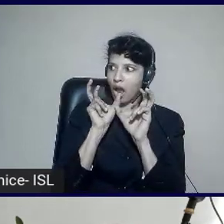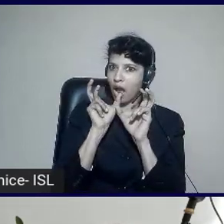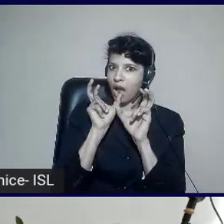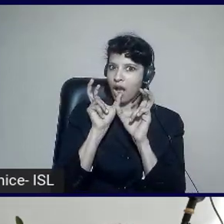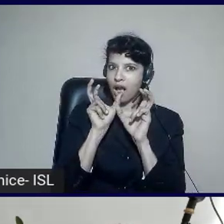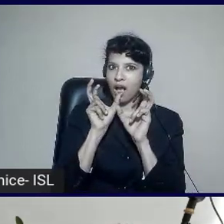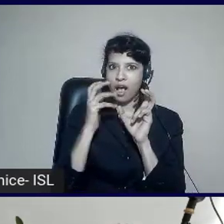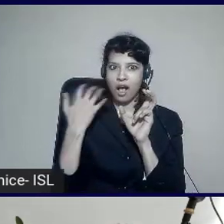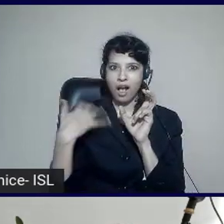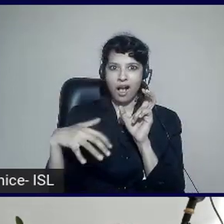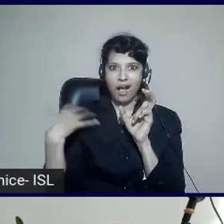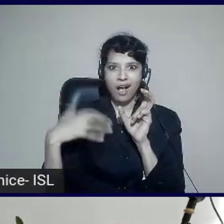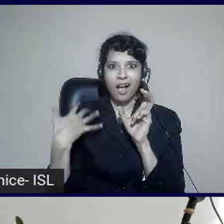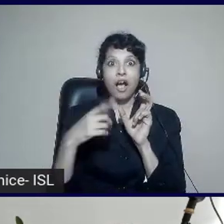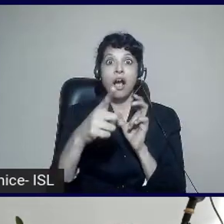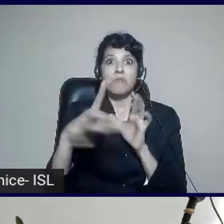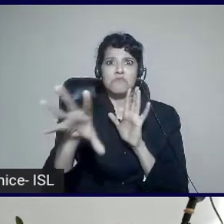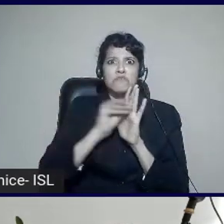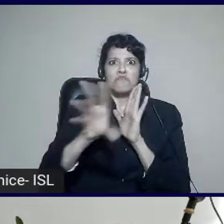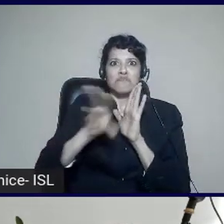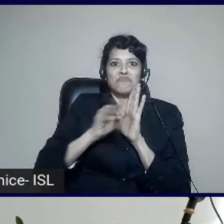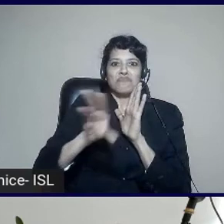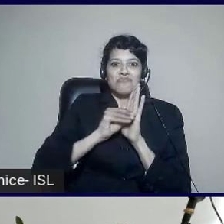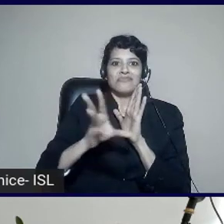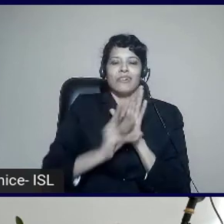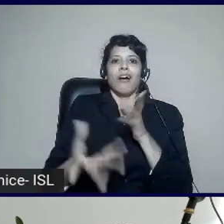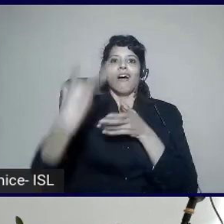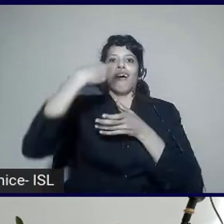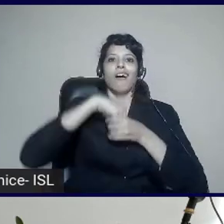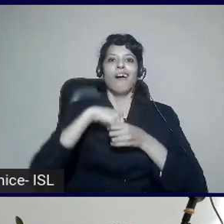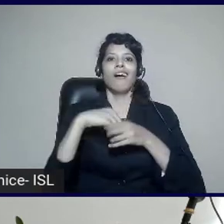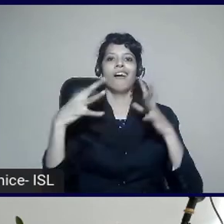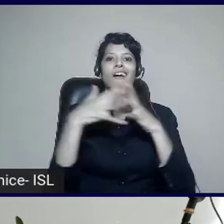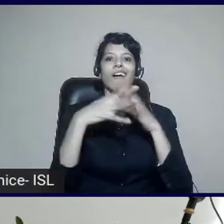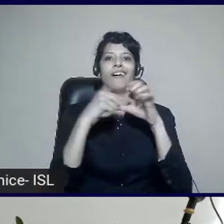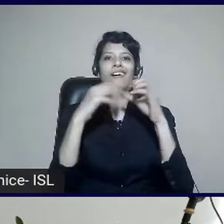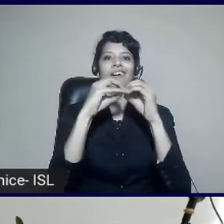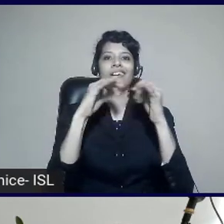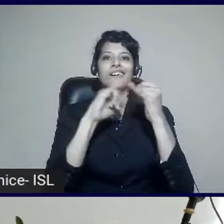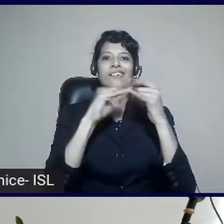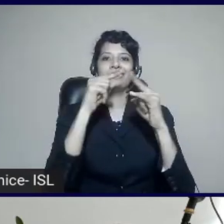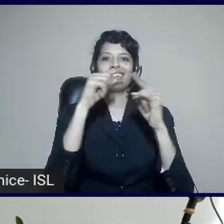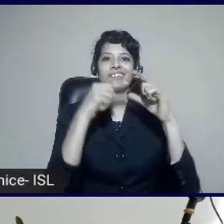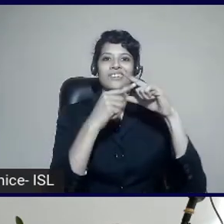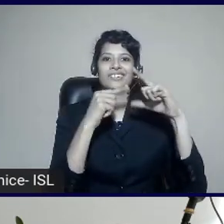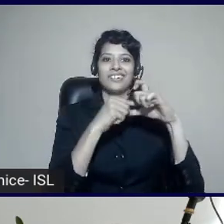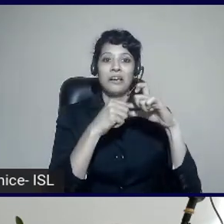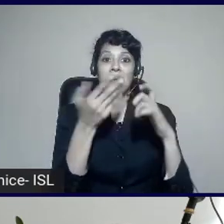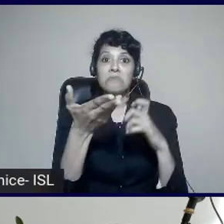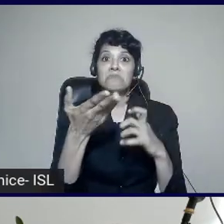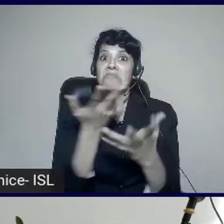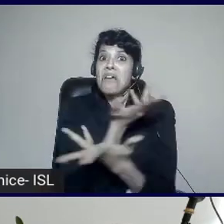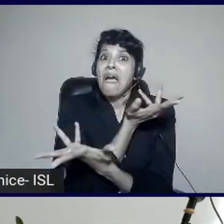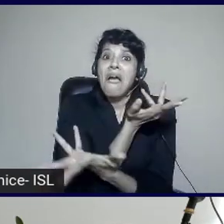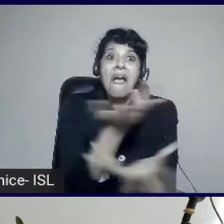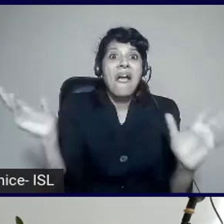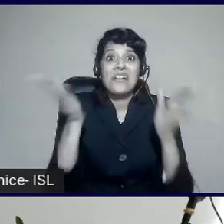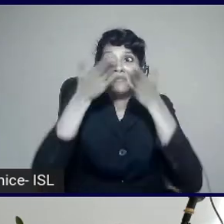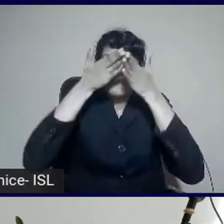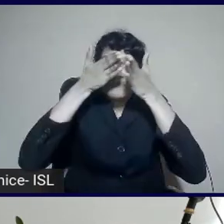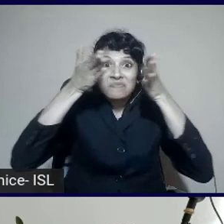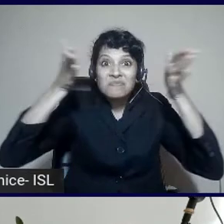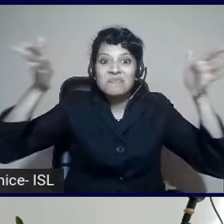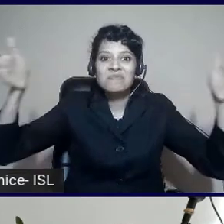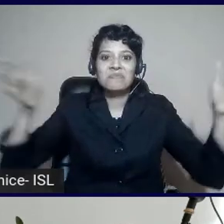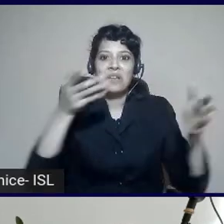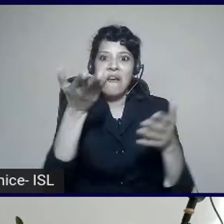nearly all of their websites. Because what they realize now is through innovation and being accessible and catering for people who are